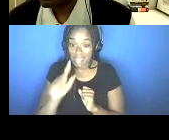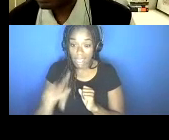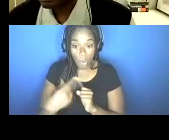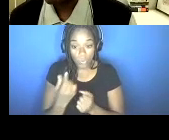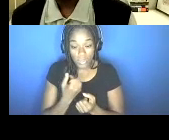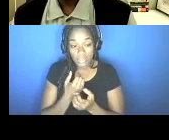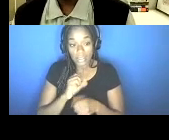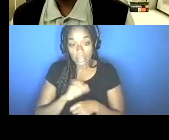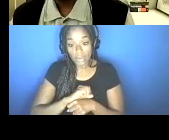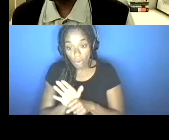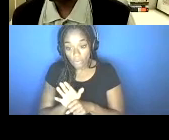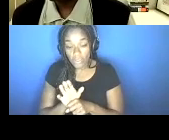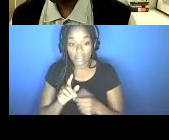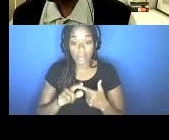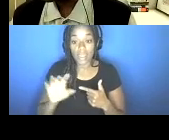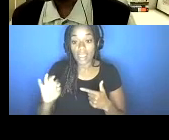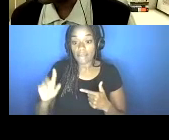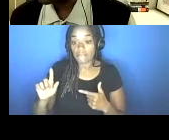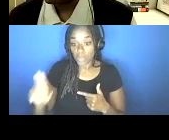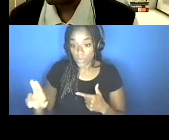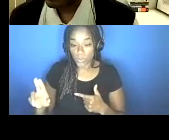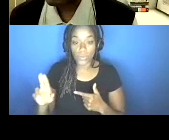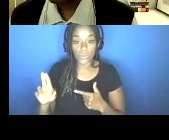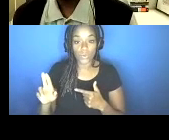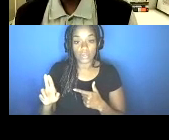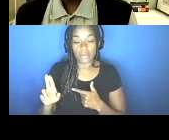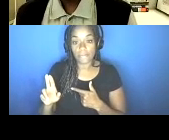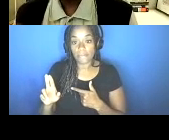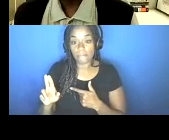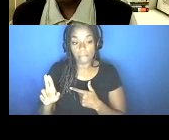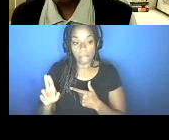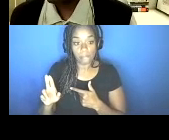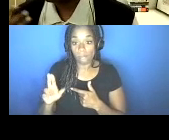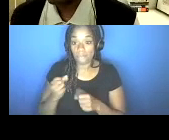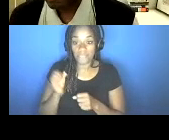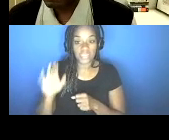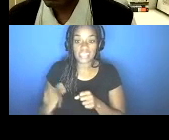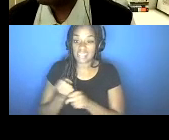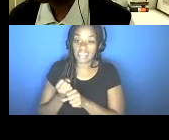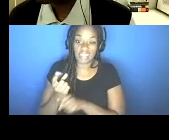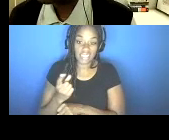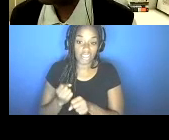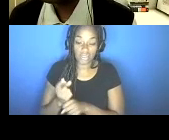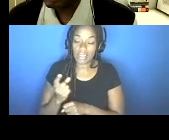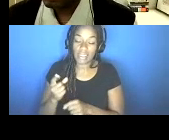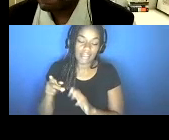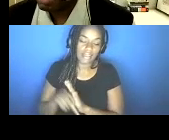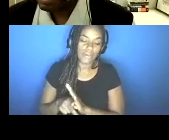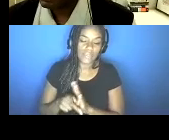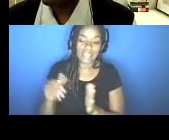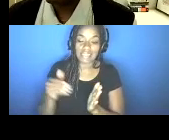influenza. You know, influenza happens. Influenza is a yearly thing. kills thousands of folks across the nation